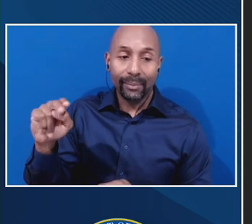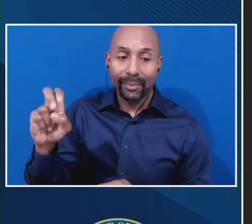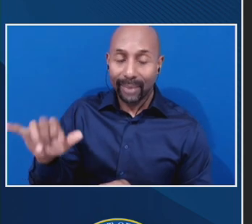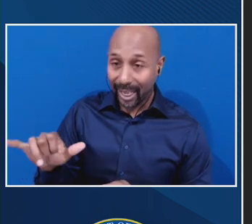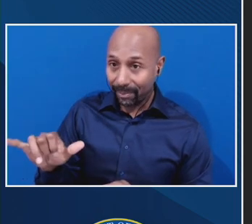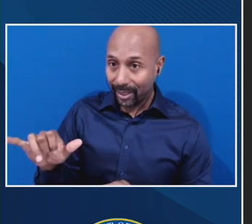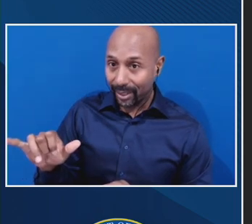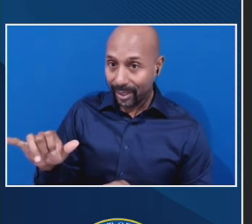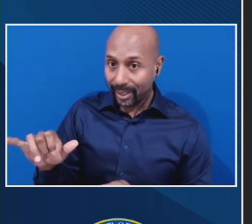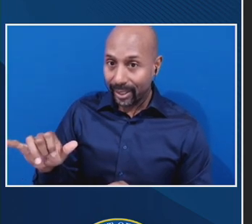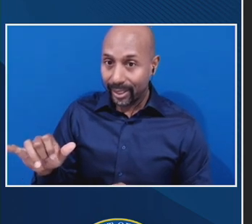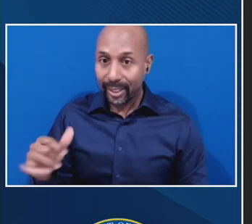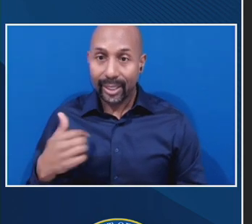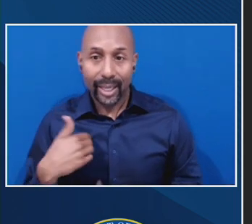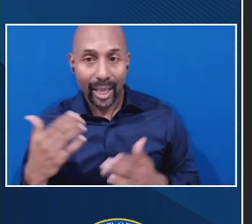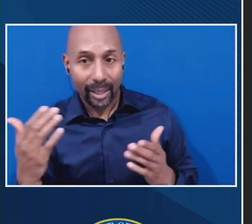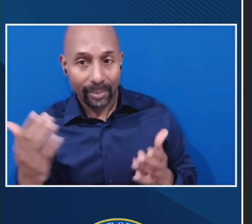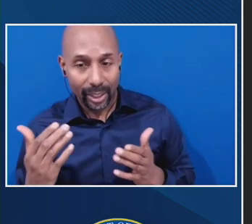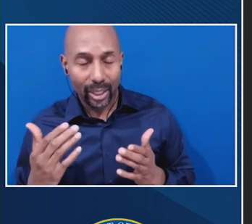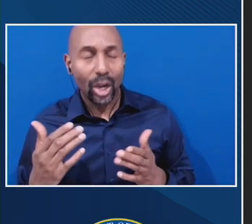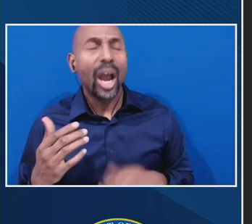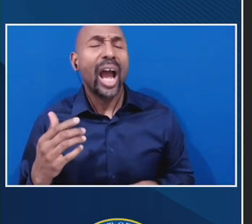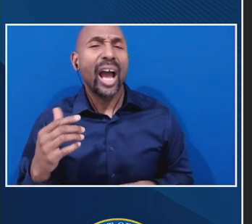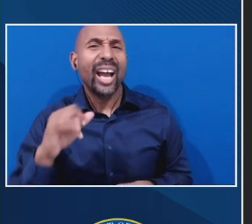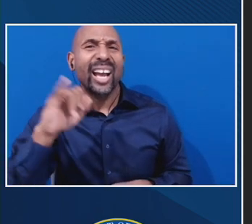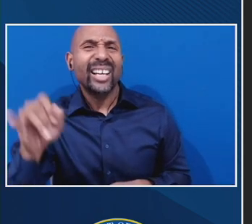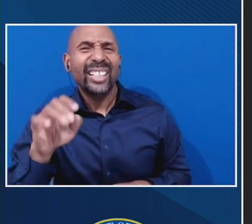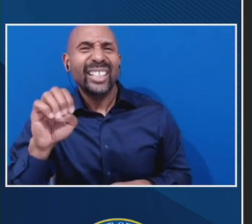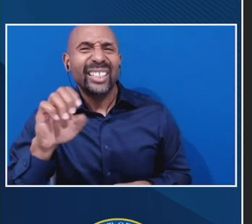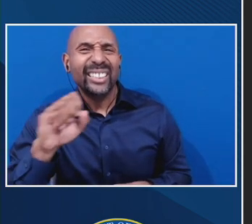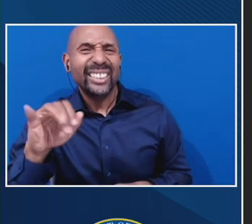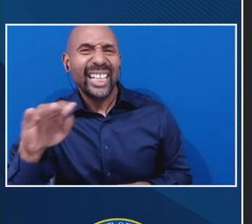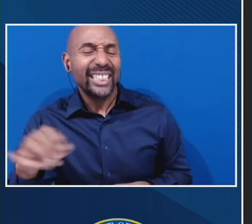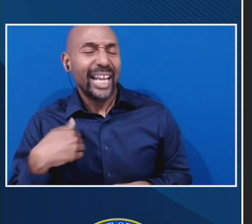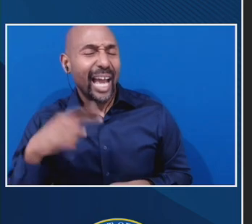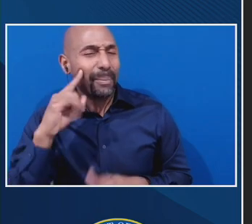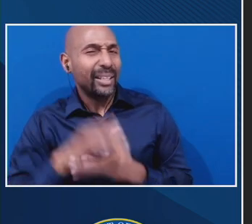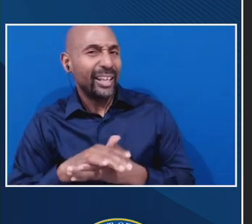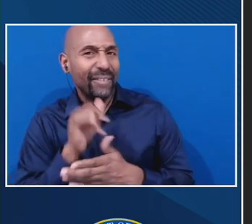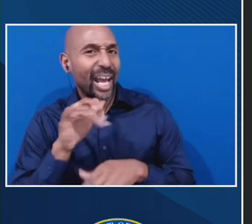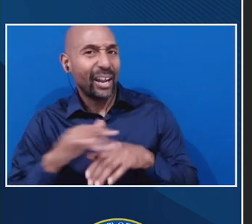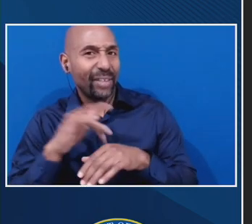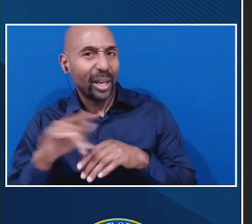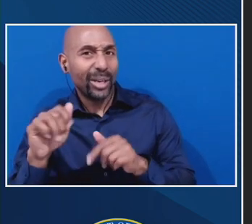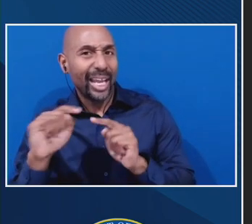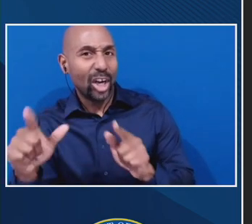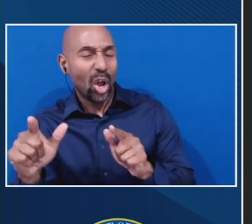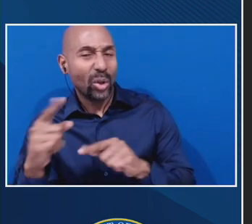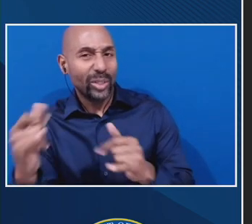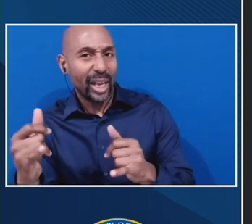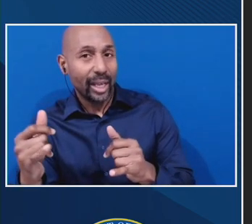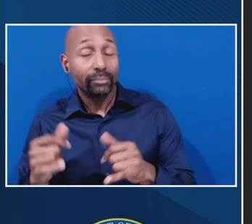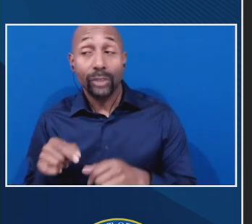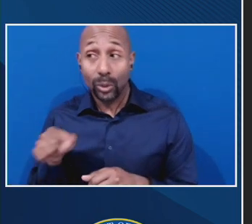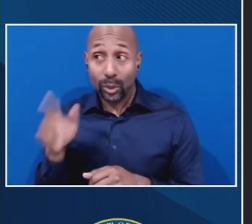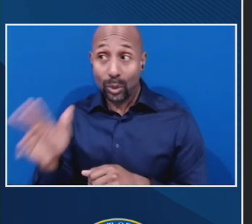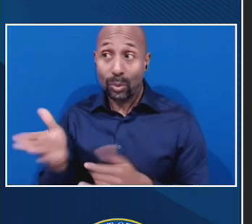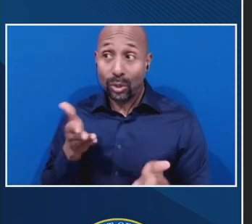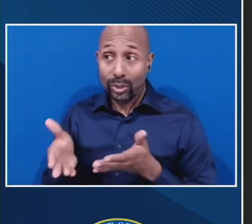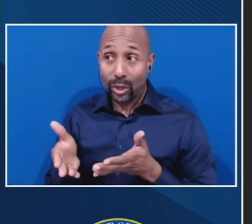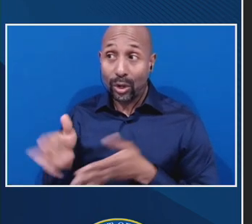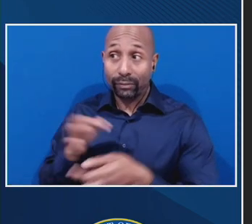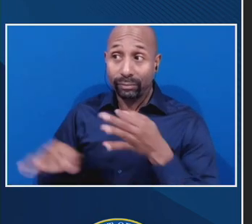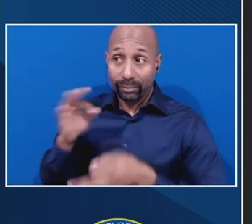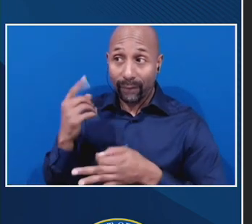Okay. Jesse, I believe, won't be available at all today. Okay. So, you'll be serving in her state, correct? Yes. All right.